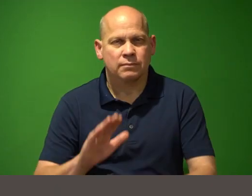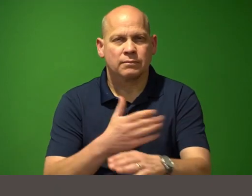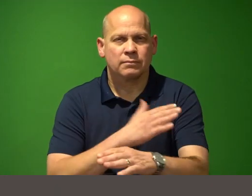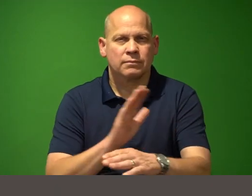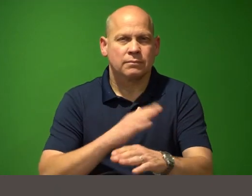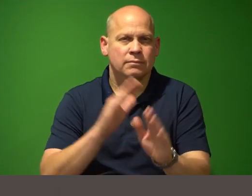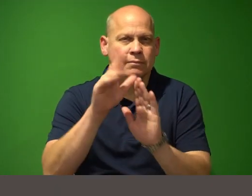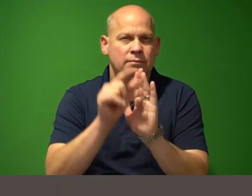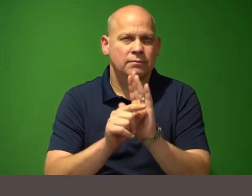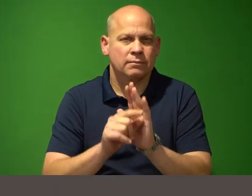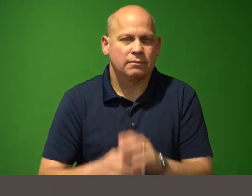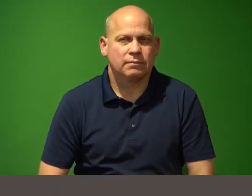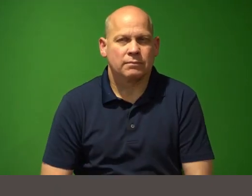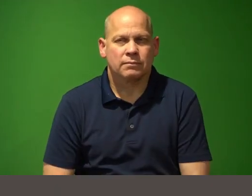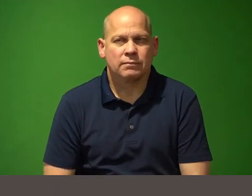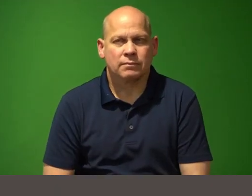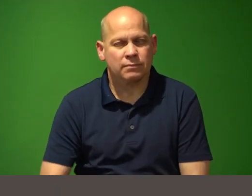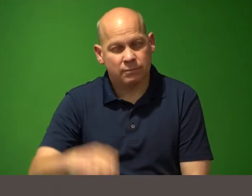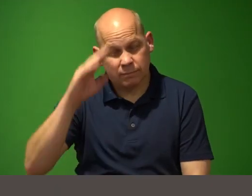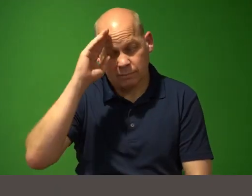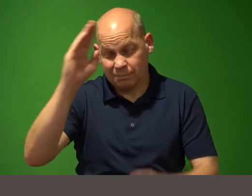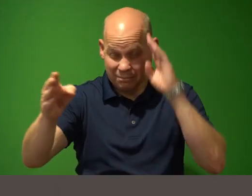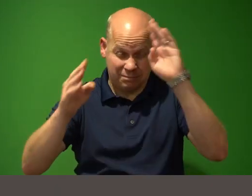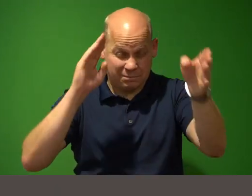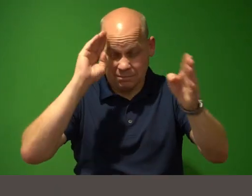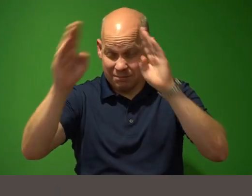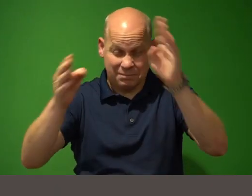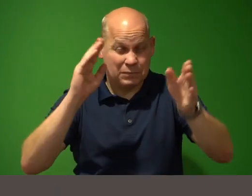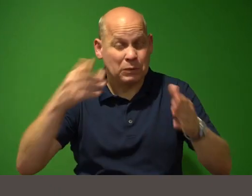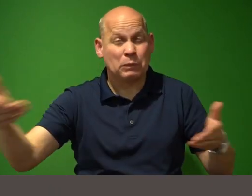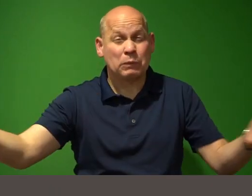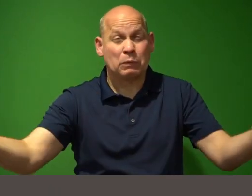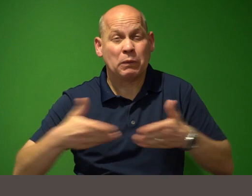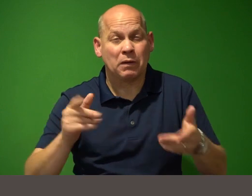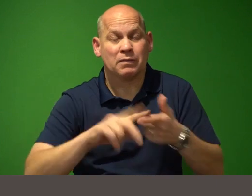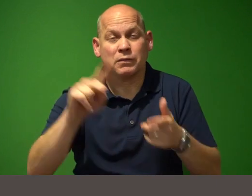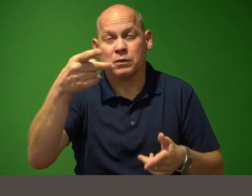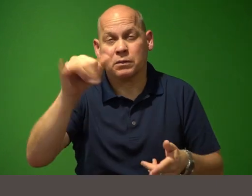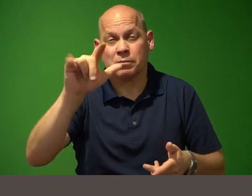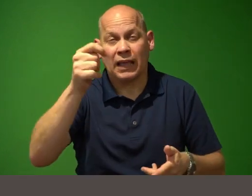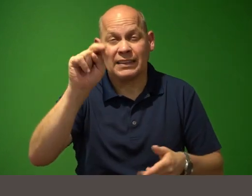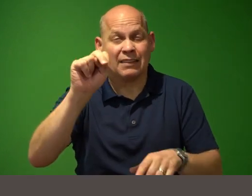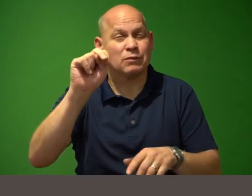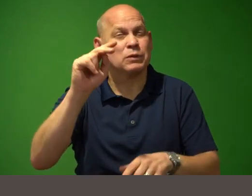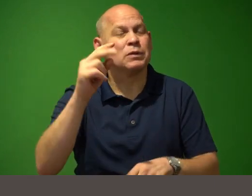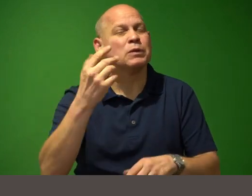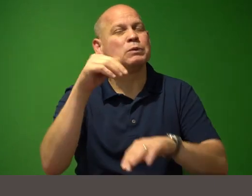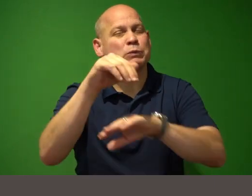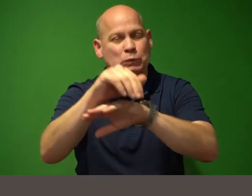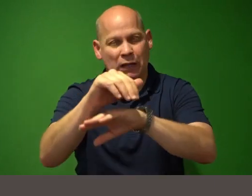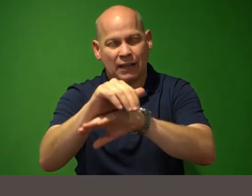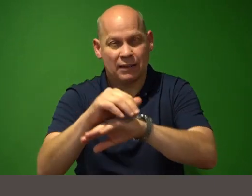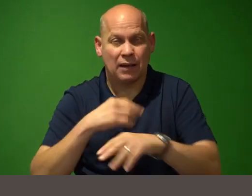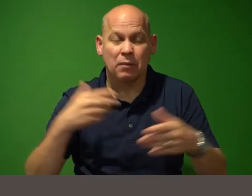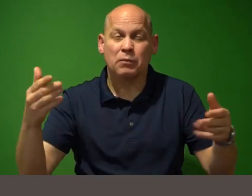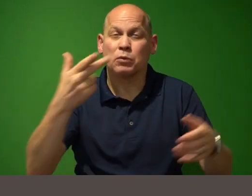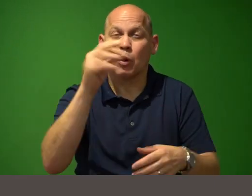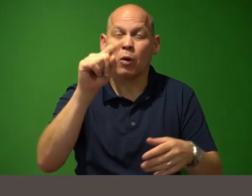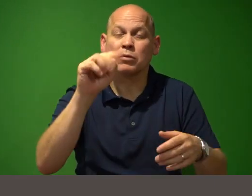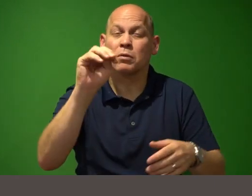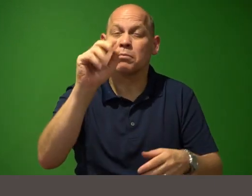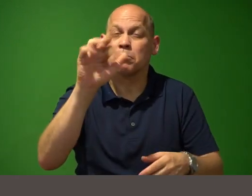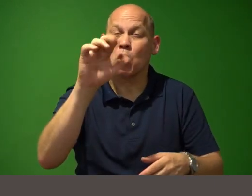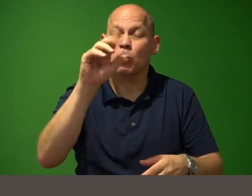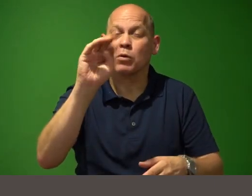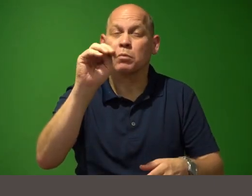hello hello hello and welcome to python tonight i am your host mario muñoz i have a great show